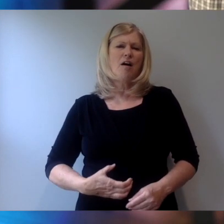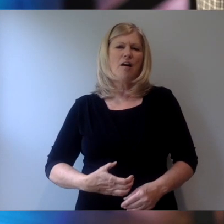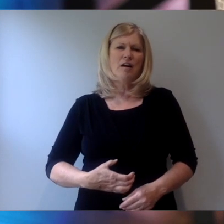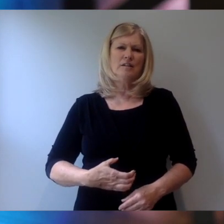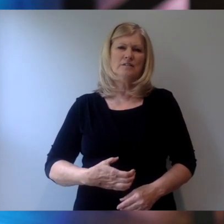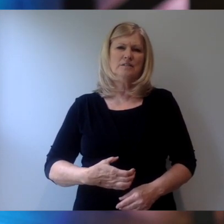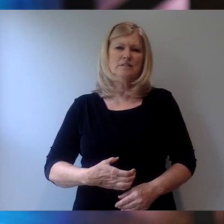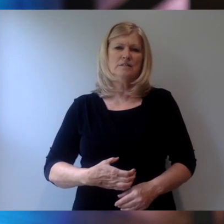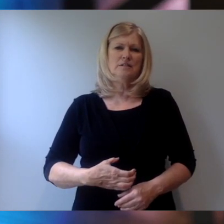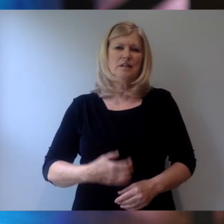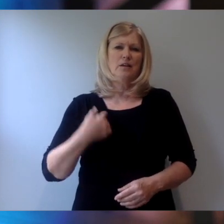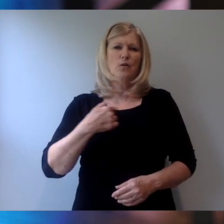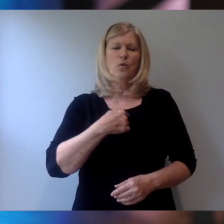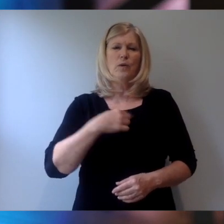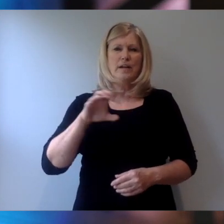We We crave.